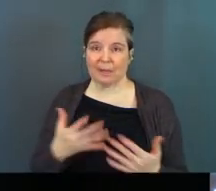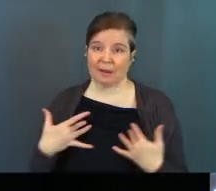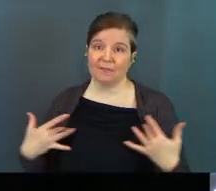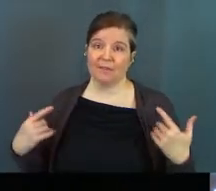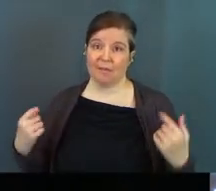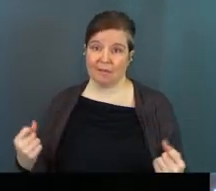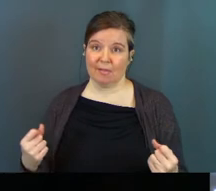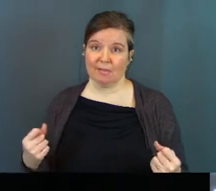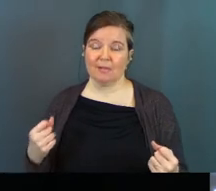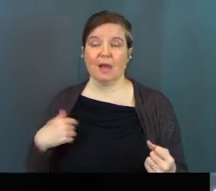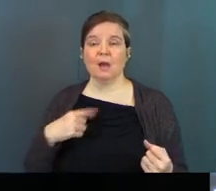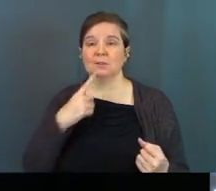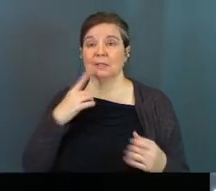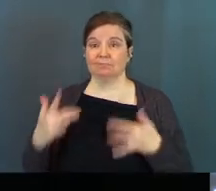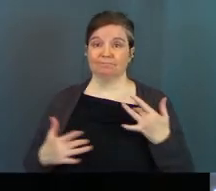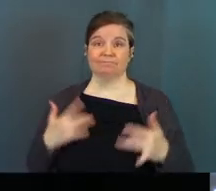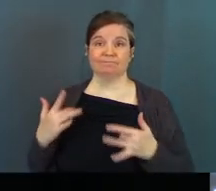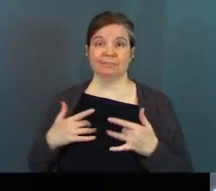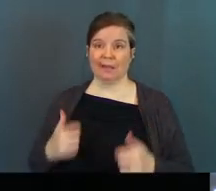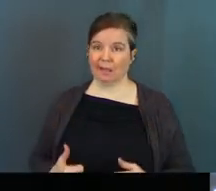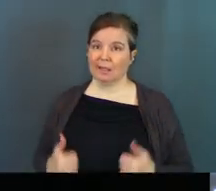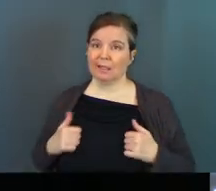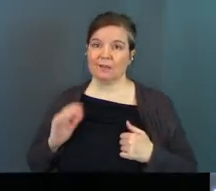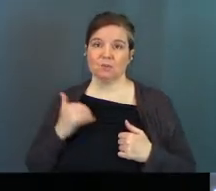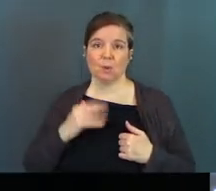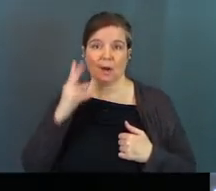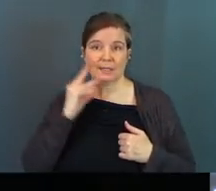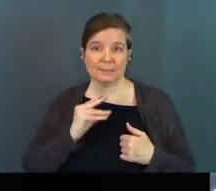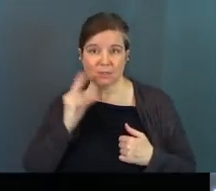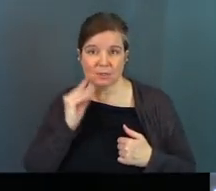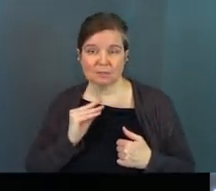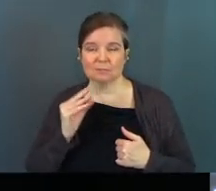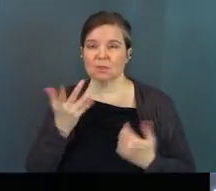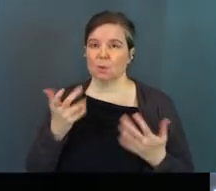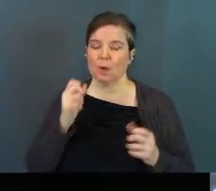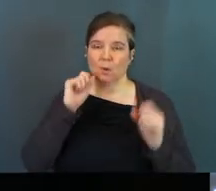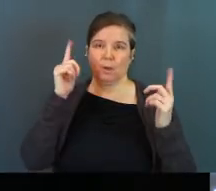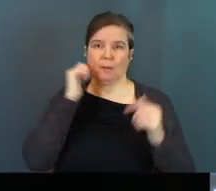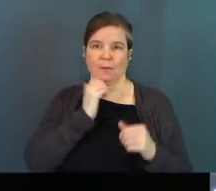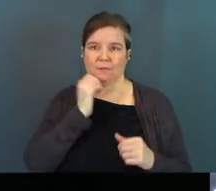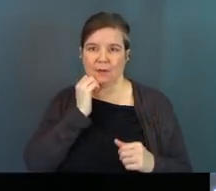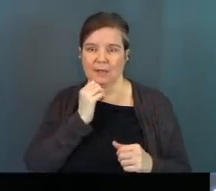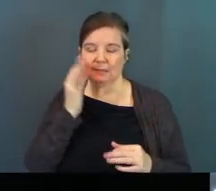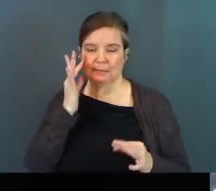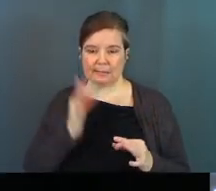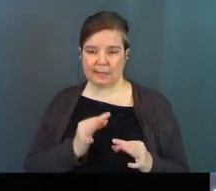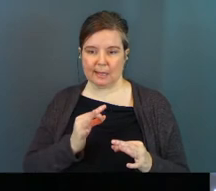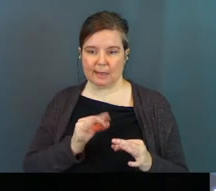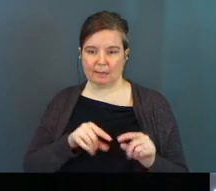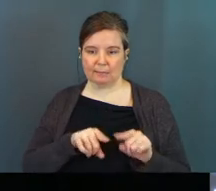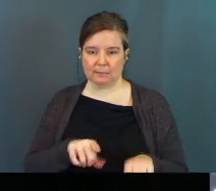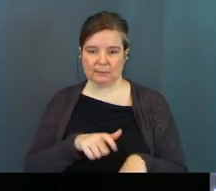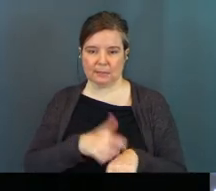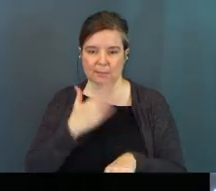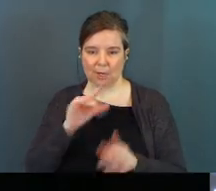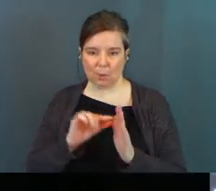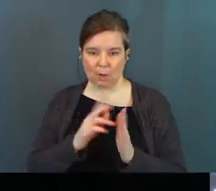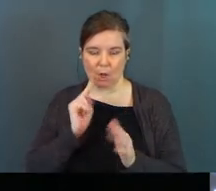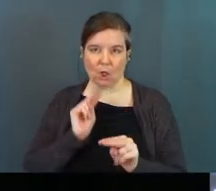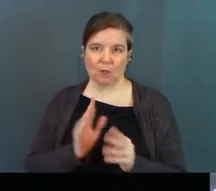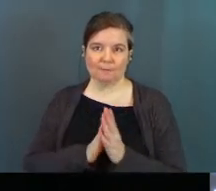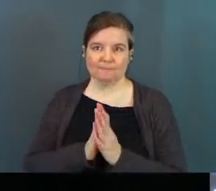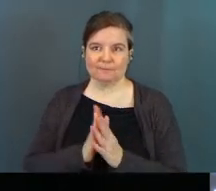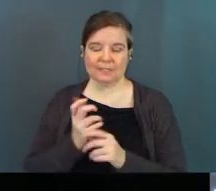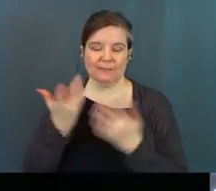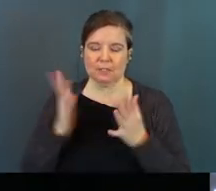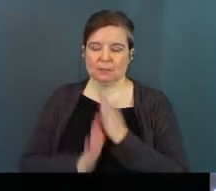a lot of health. They bring, I'll even say they bring excitement. They bring life to our experience. You don't want to wake up every day and decide you're going to spend time with God's Word and just be looking forward to